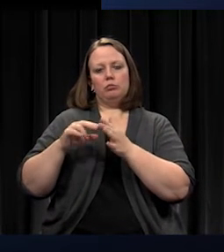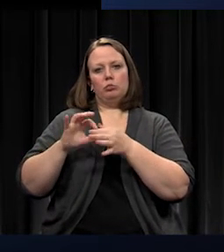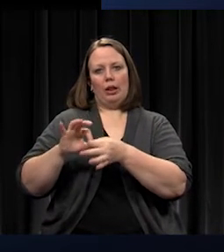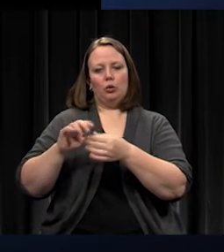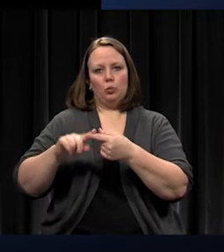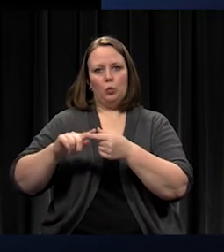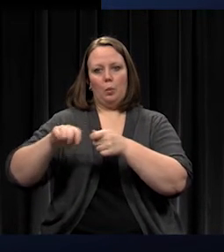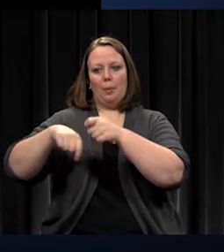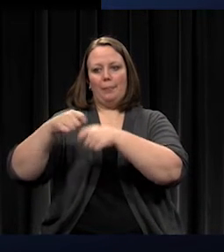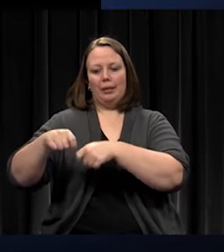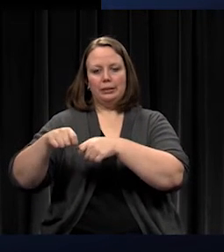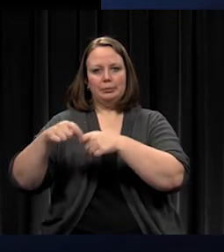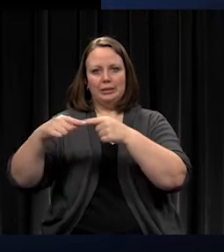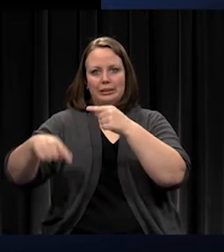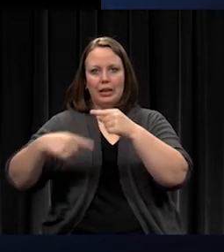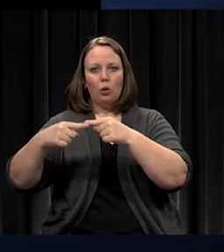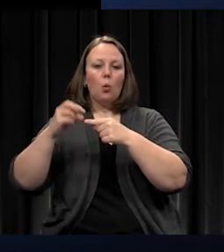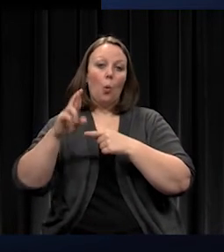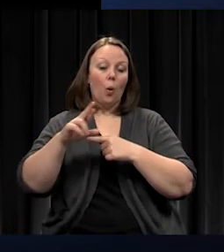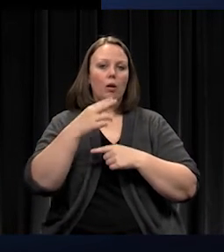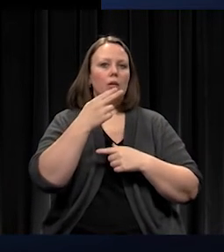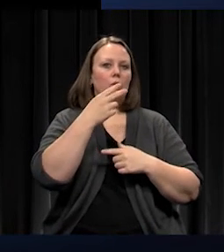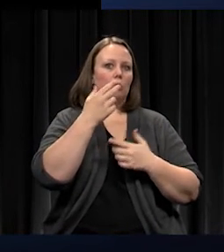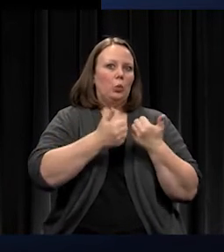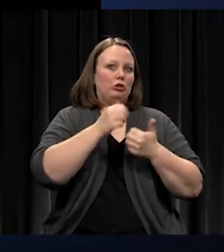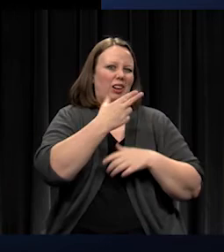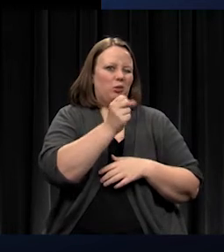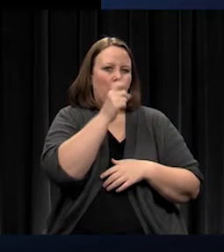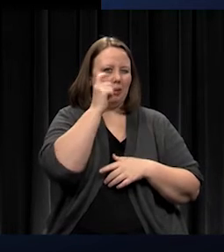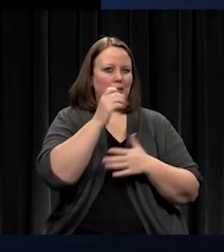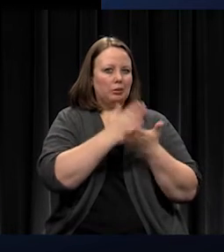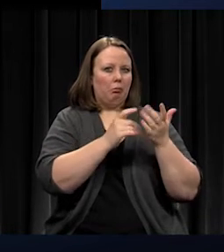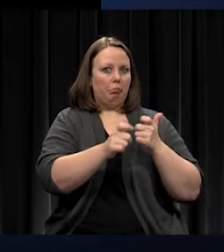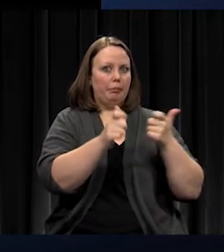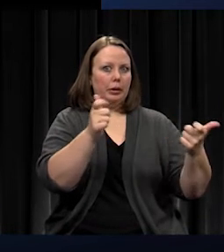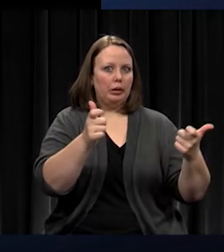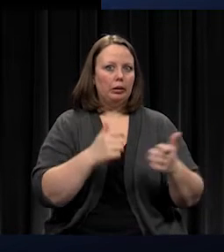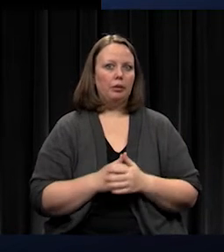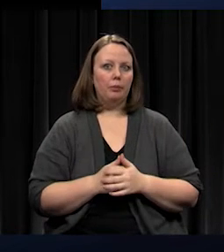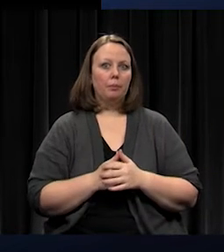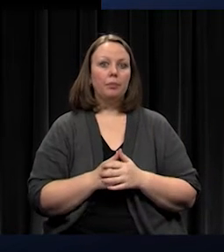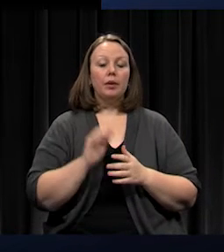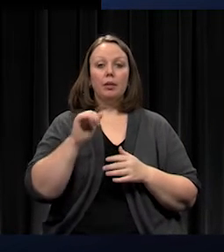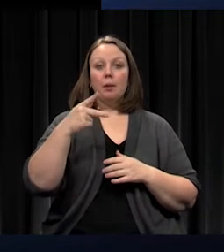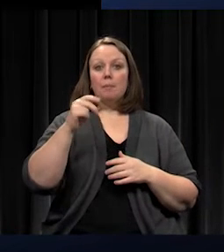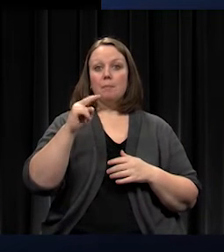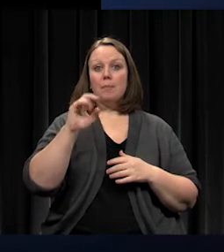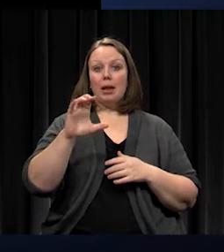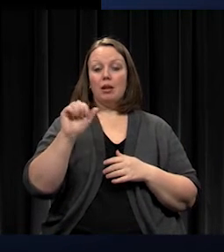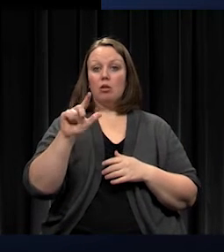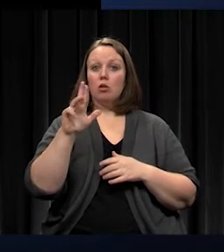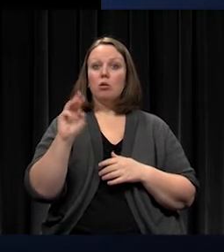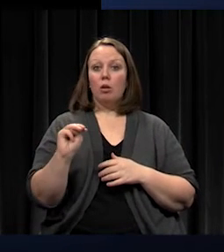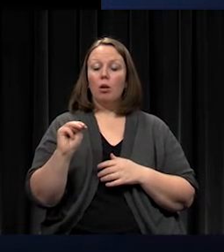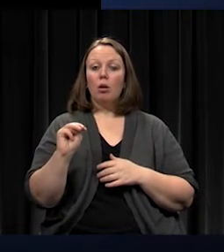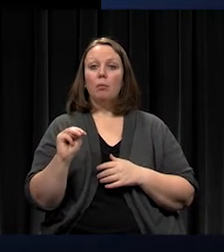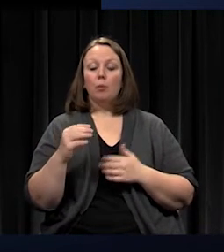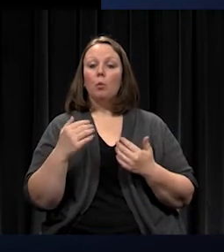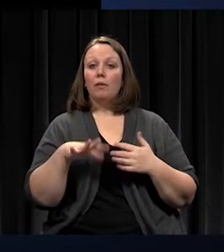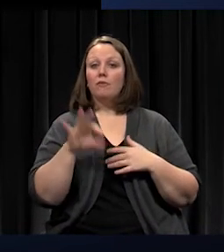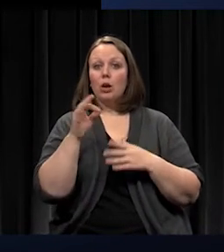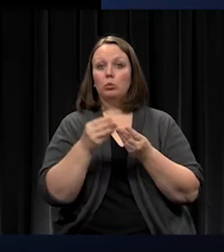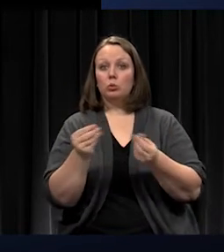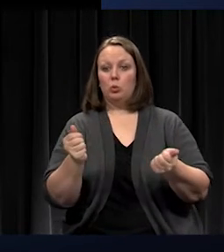You'd see that panic alarm was suspended. We actually found a solution that exists within our own system in our Cisco voice over